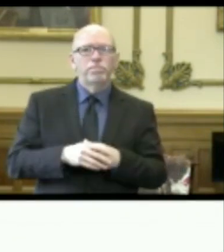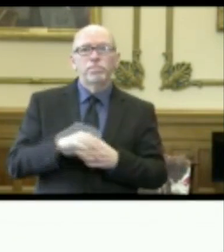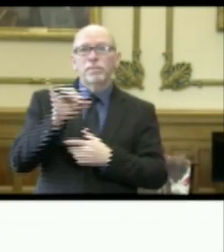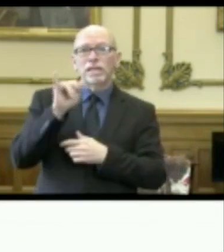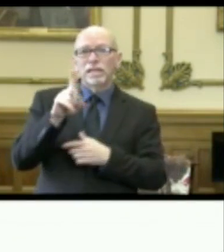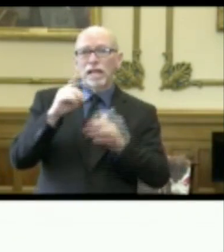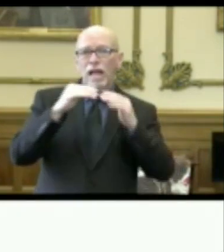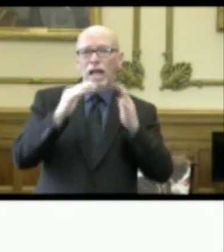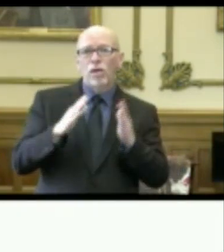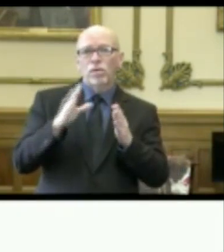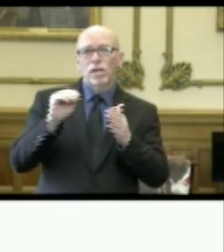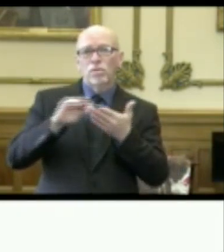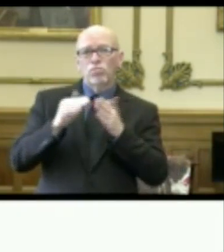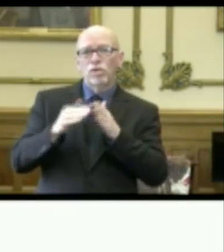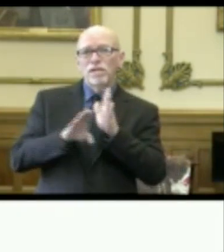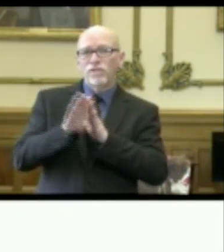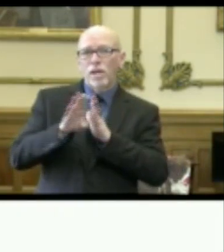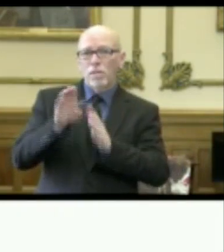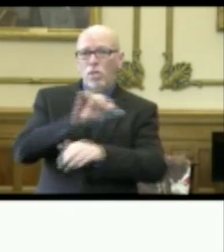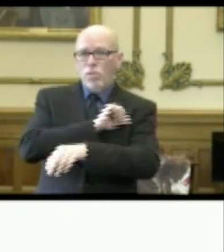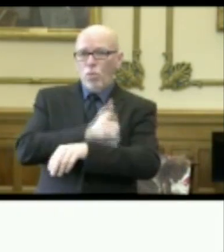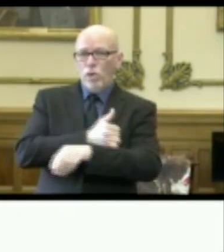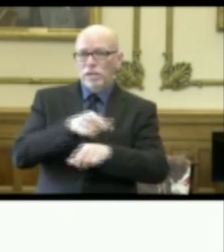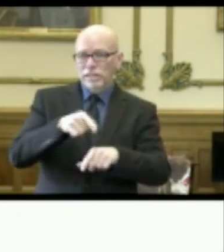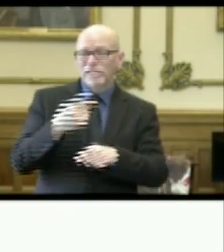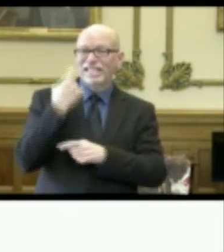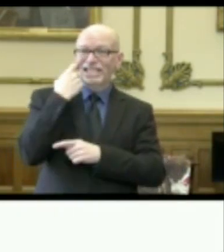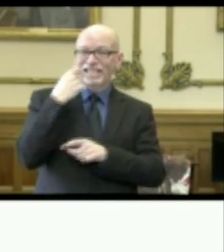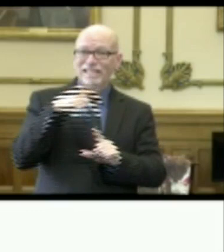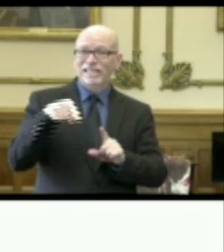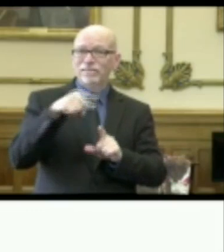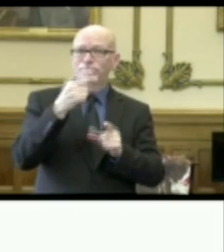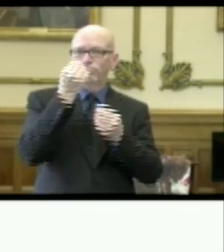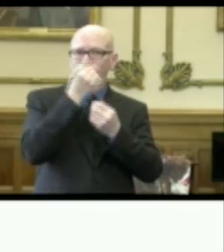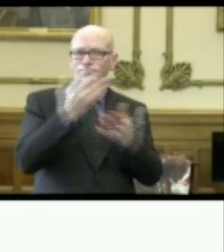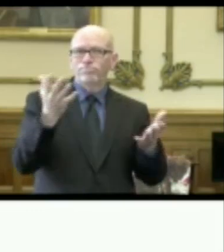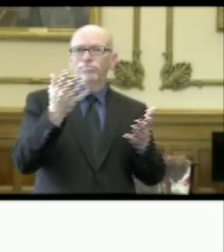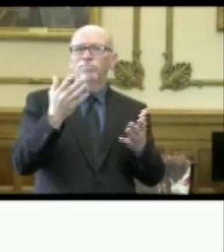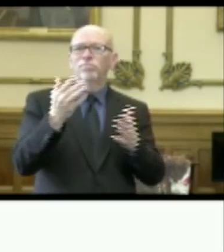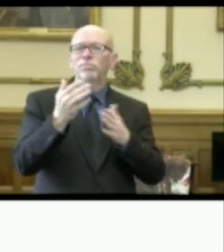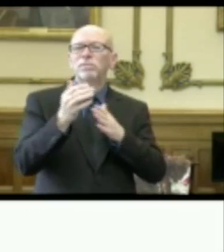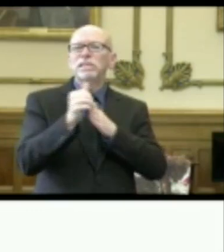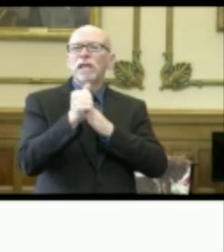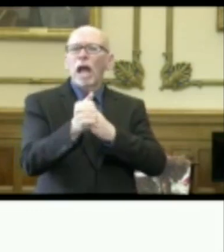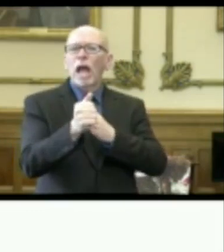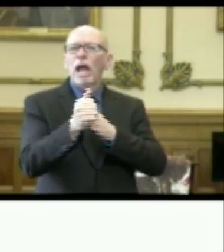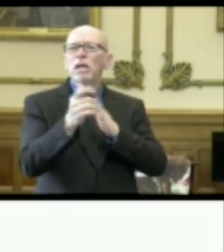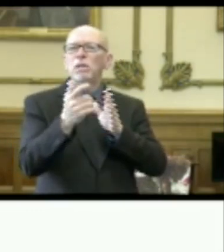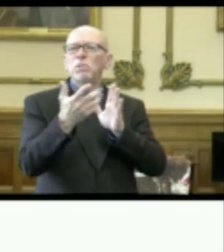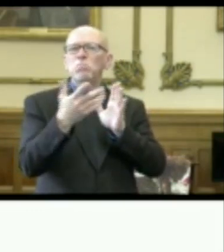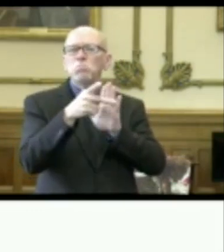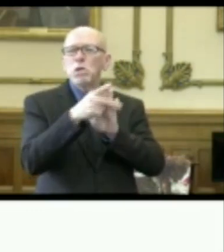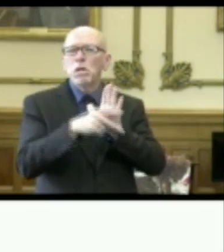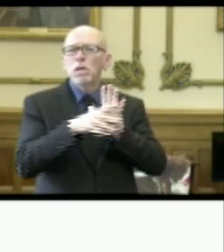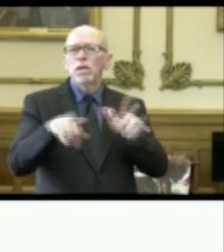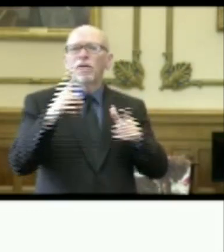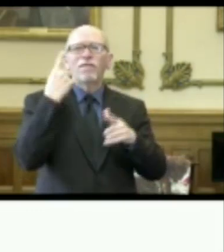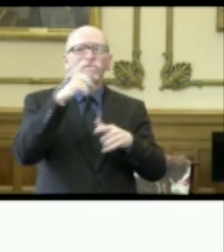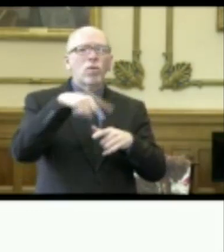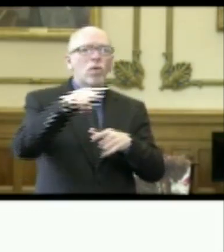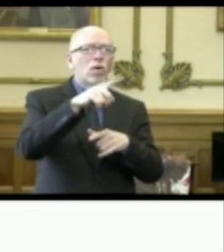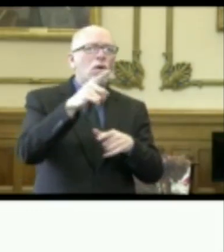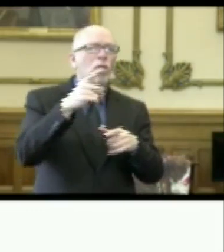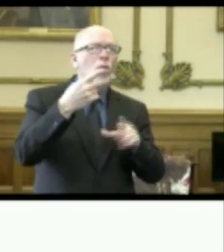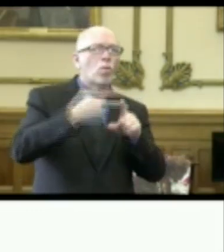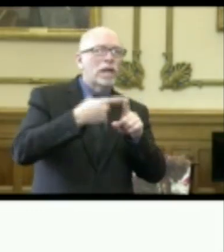Housing and Community Development Authority recently released a resource guide to help support Hoosier homeowners and renters.